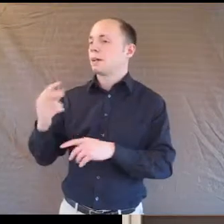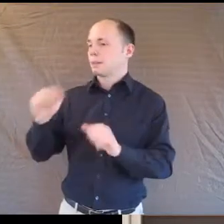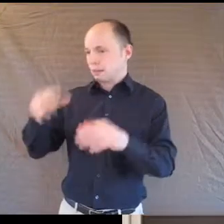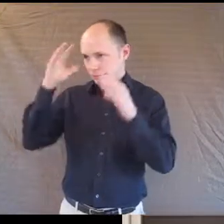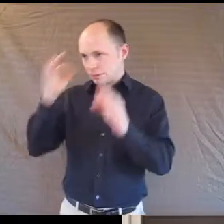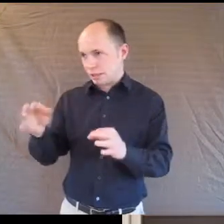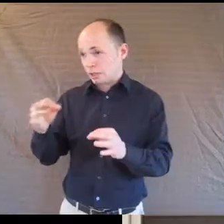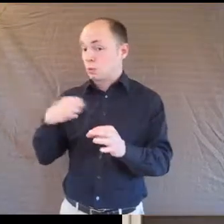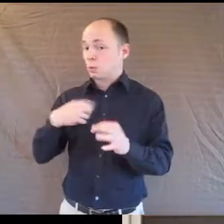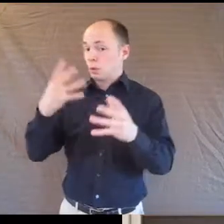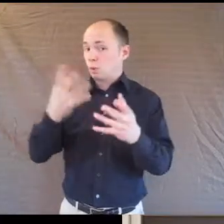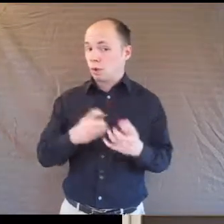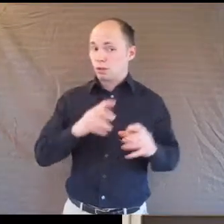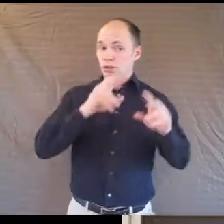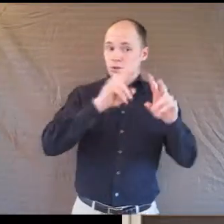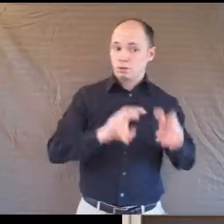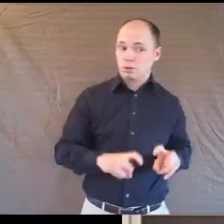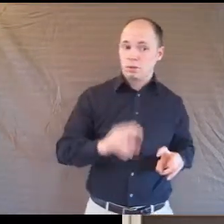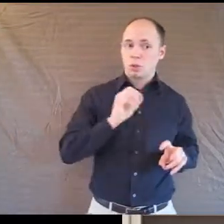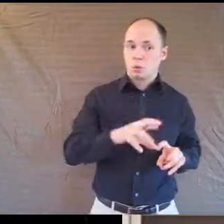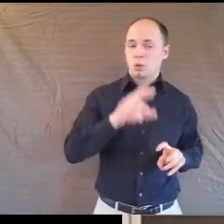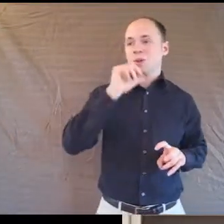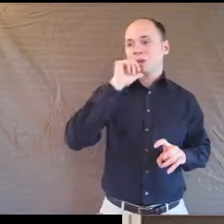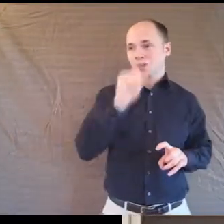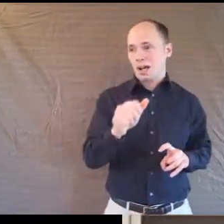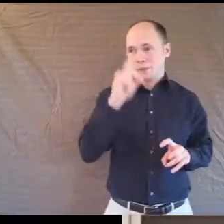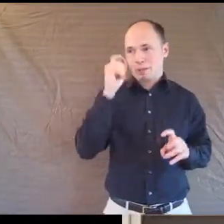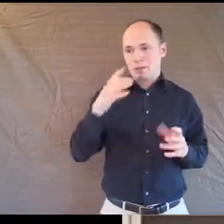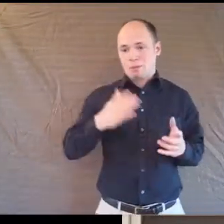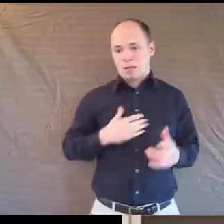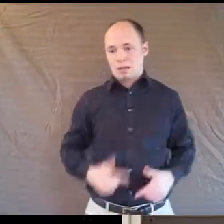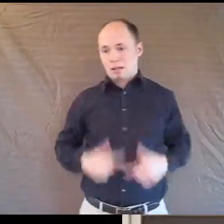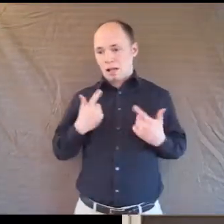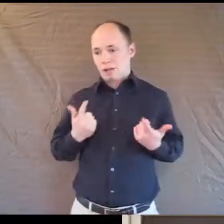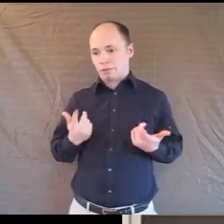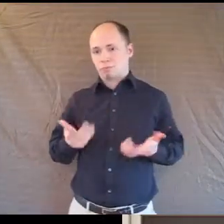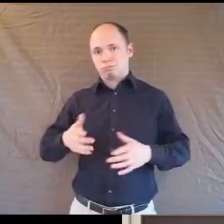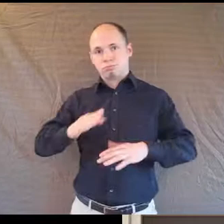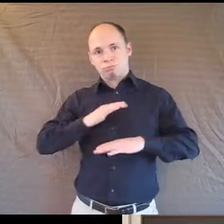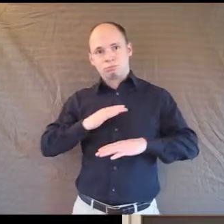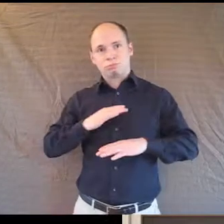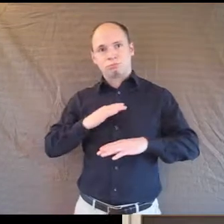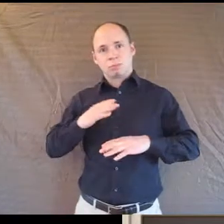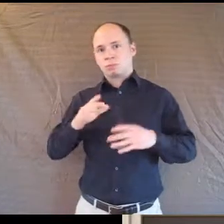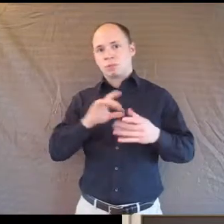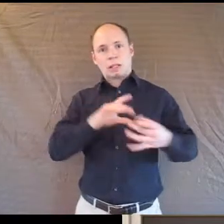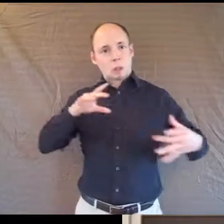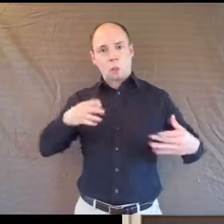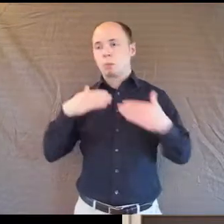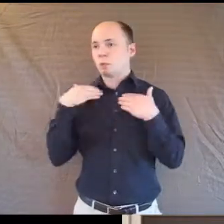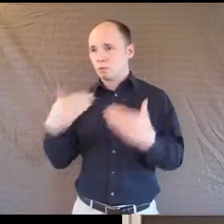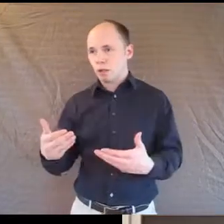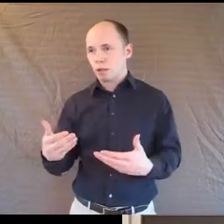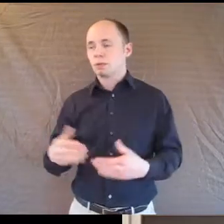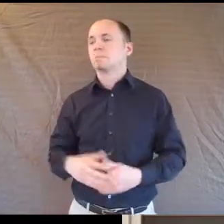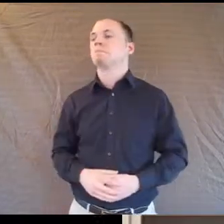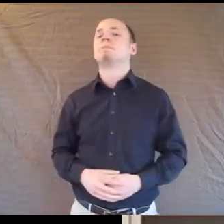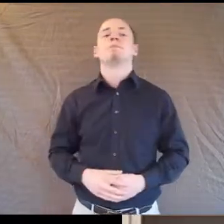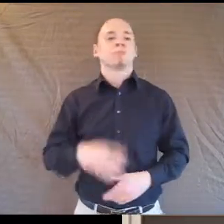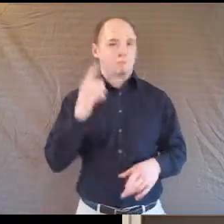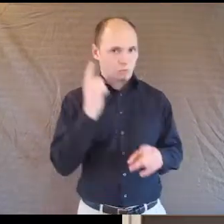Absolutely. Do I want to know what happened? Absolutely. Or, looking around me now at my life as it is, would I like to move forward? Absolutely. I want to make sure that